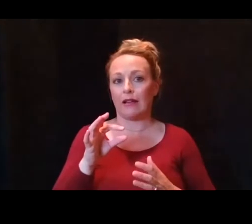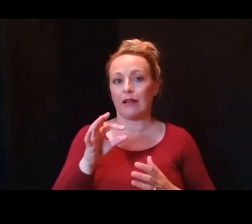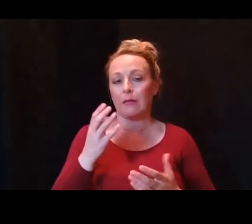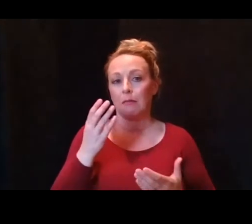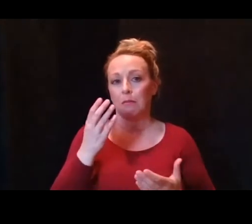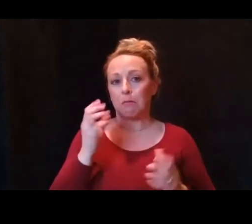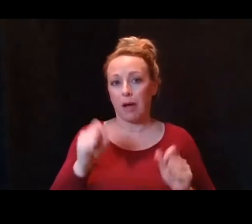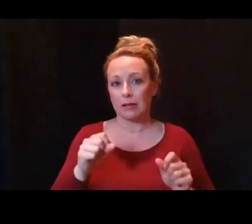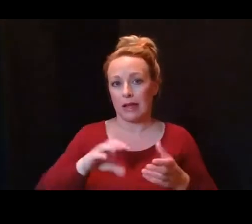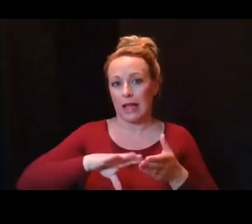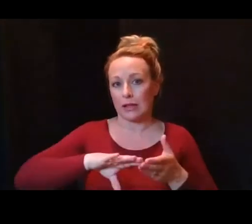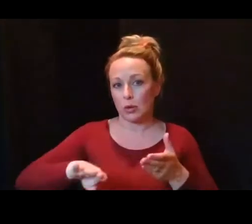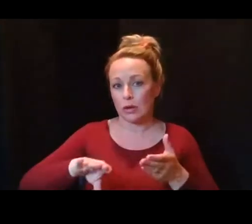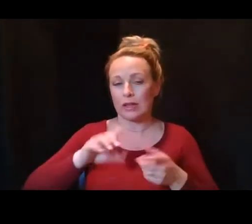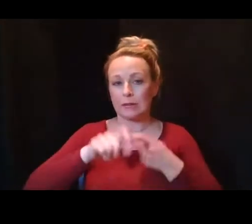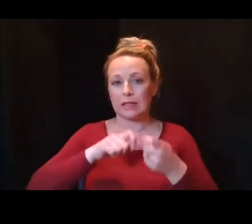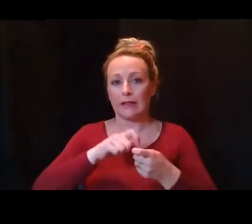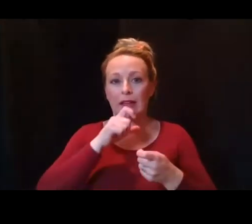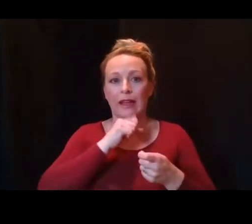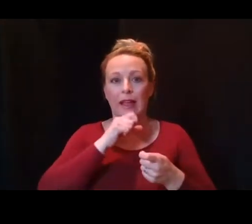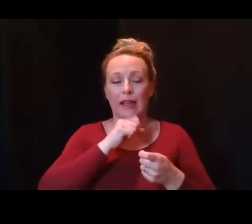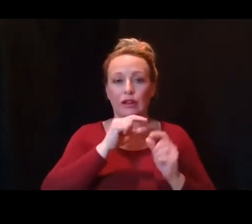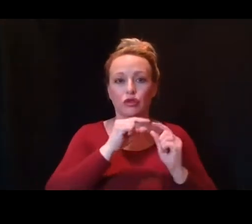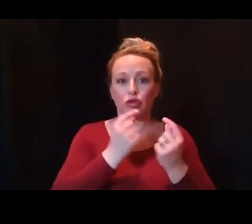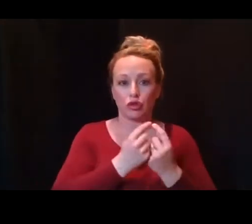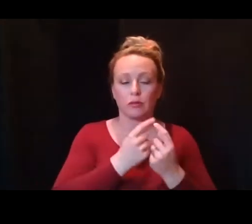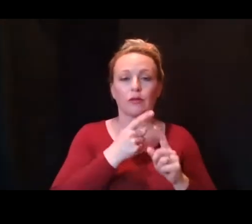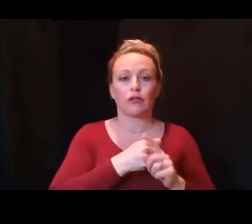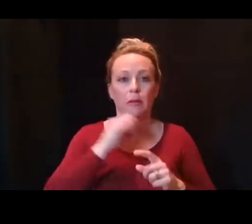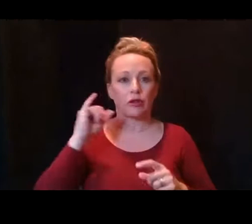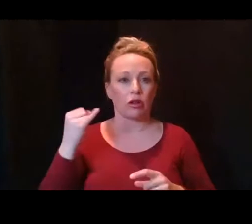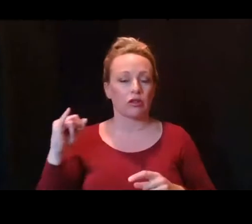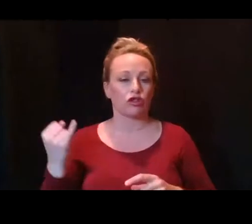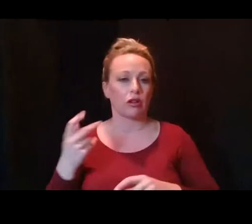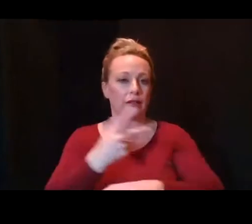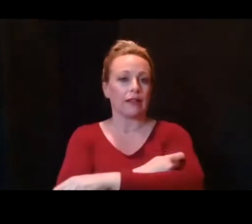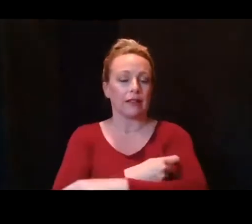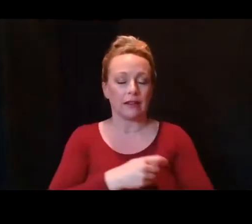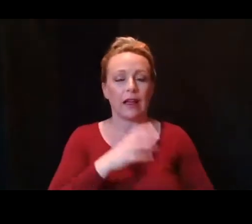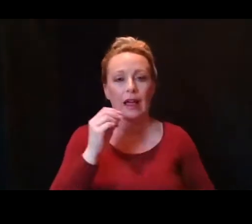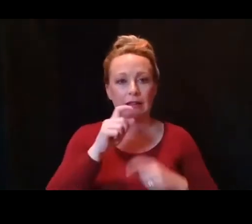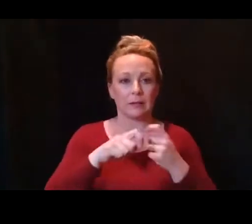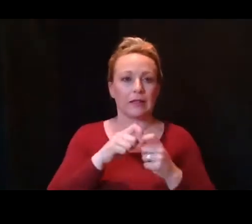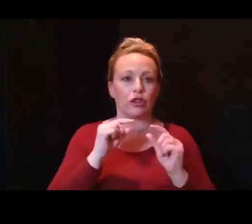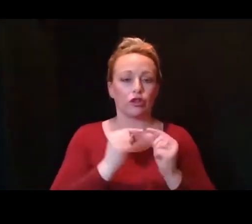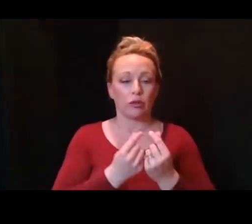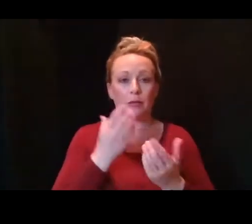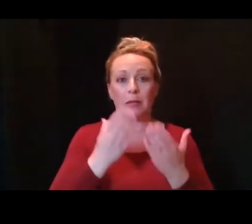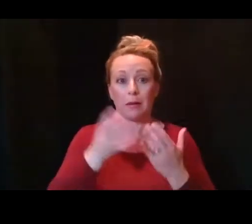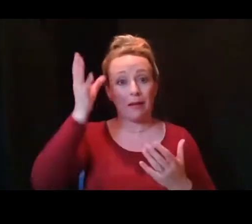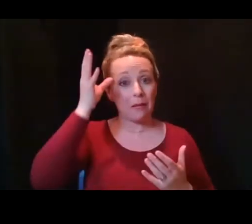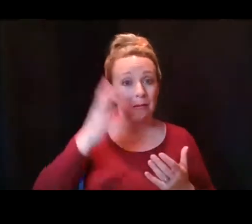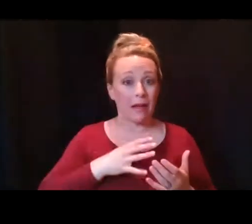from receiving the Johnson & Johnson vaccine. As a male age 70,